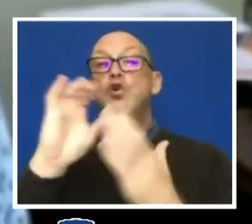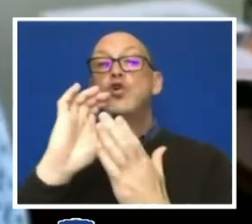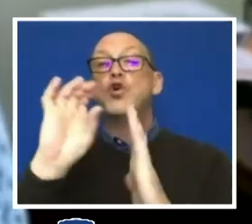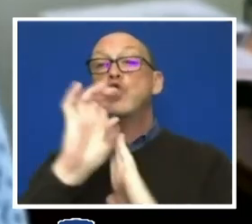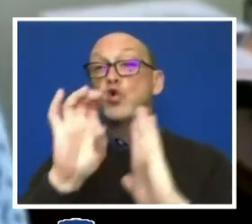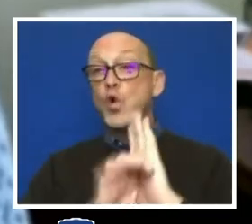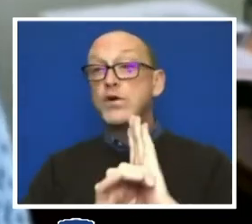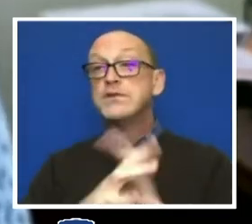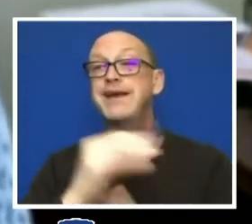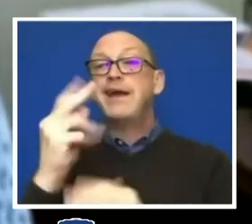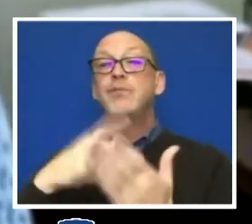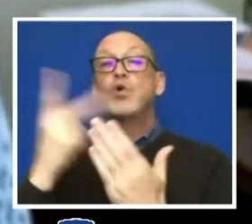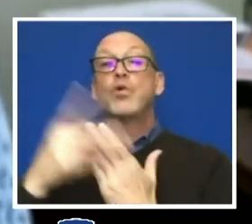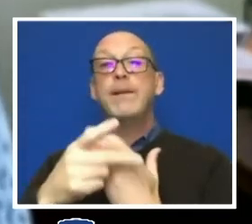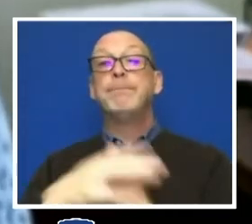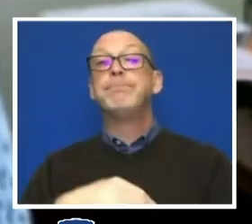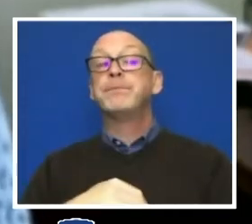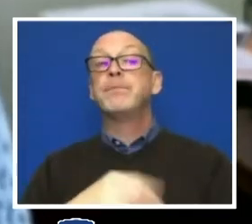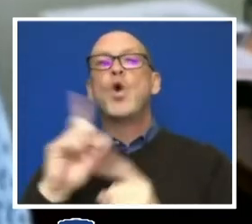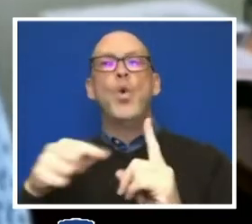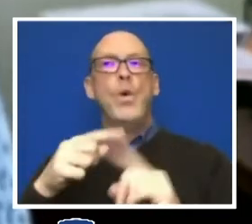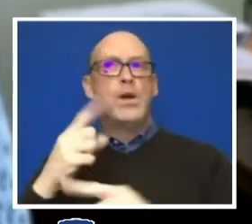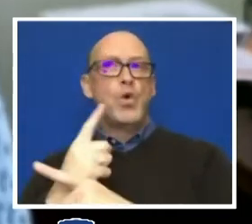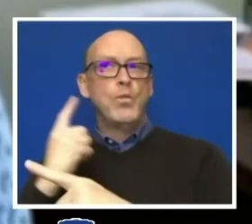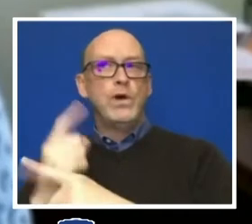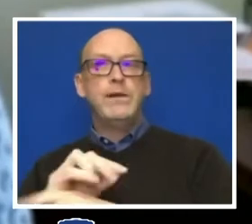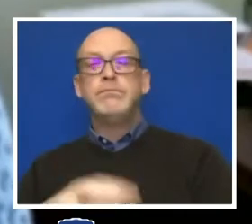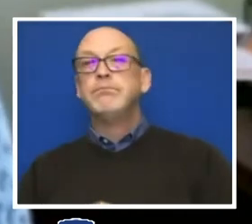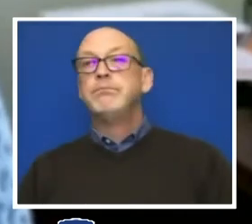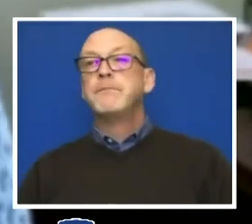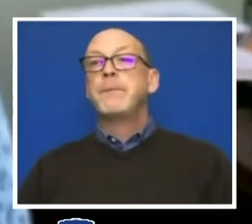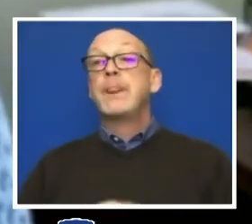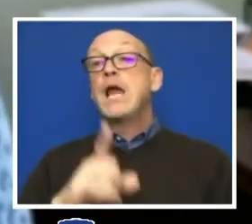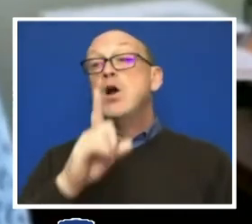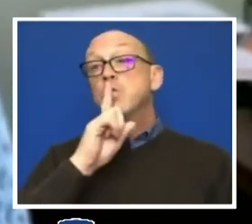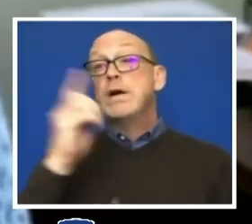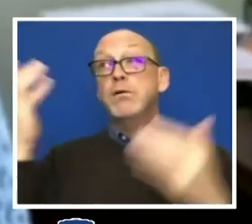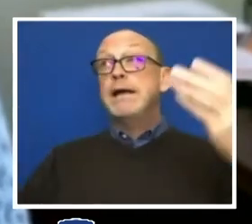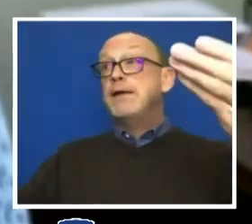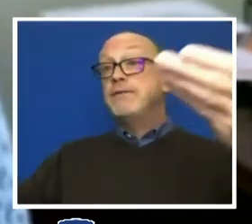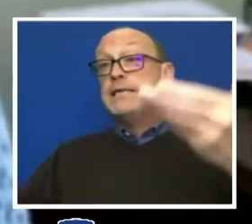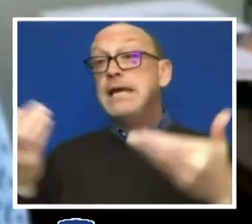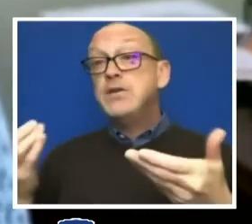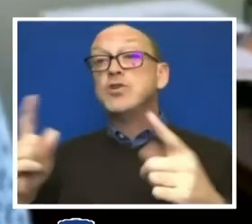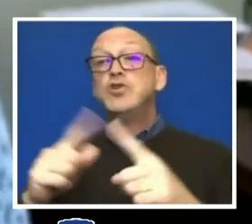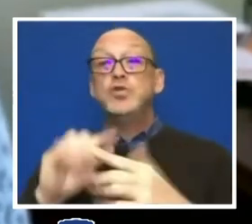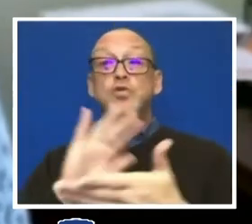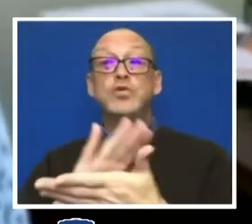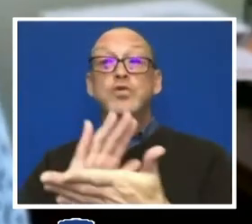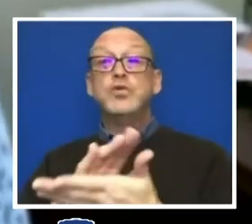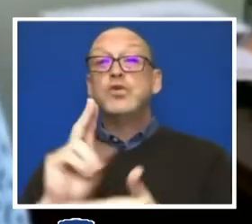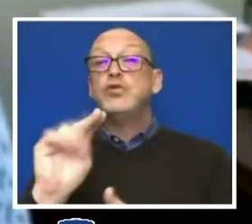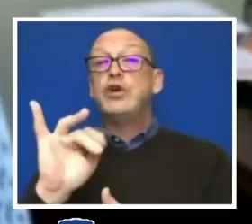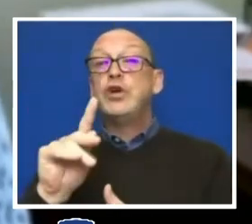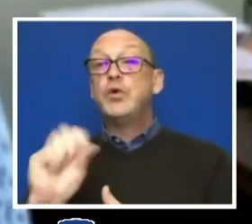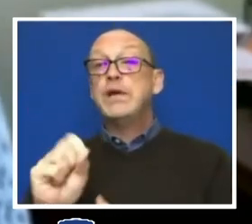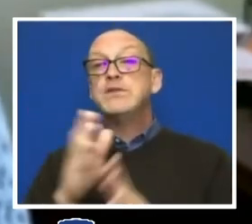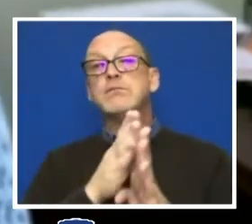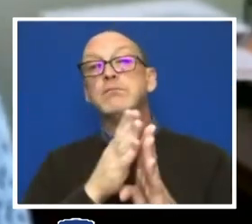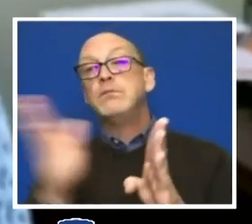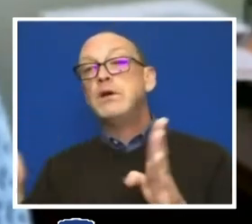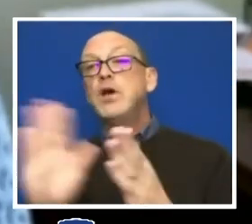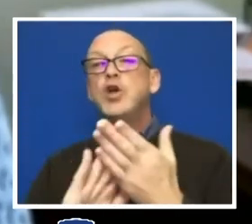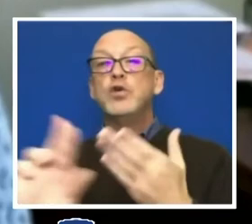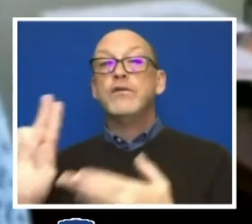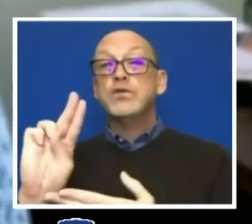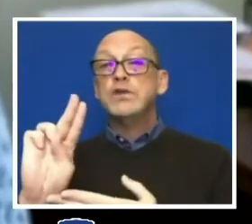as appropriate. There needs to be a real invitation to the academic units across the university to engage